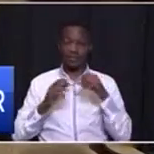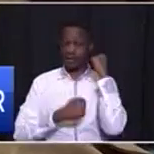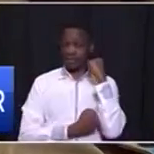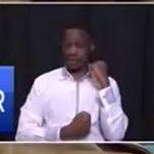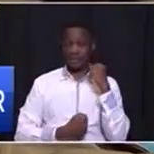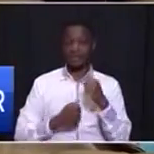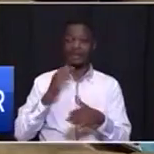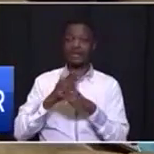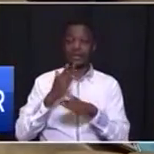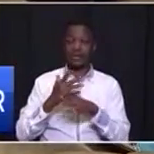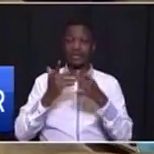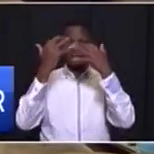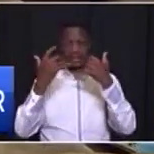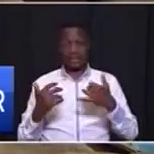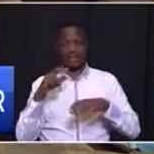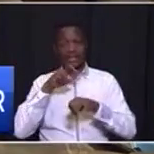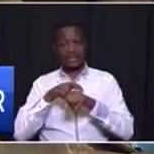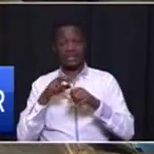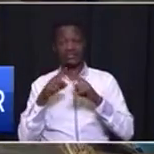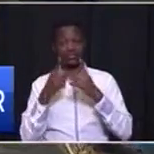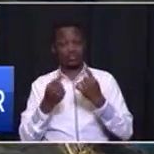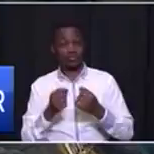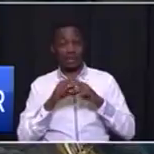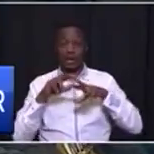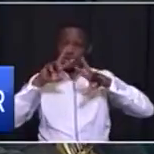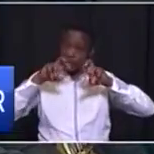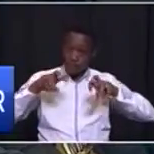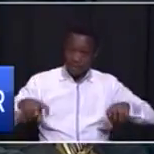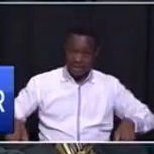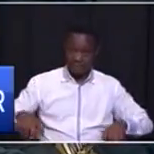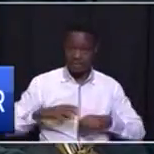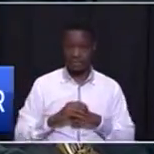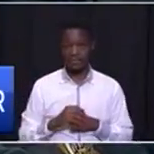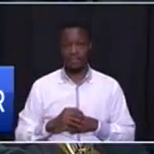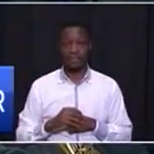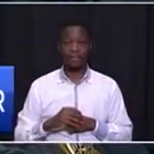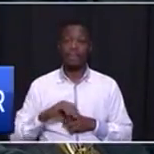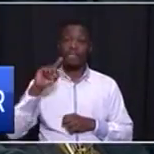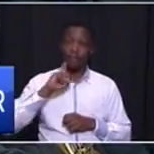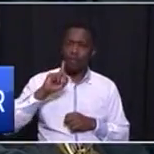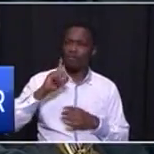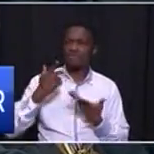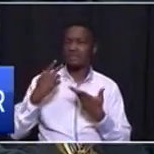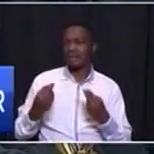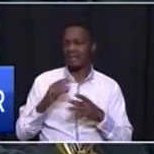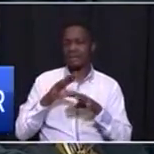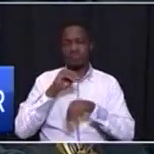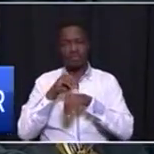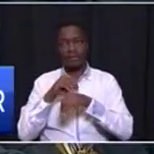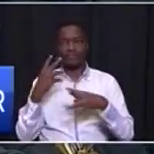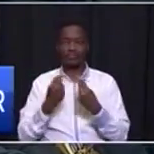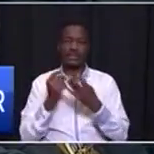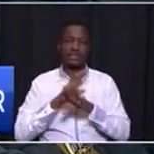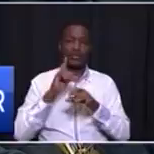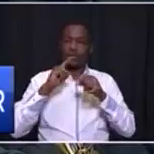that treasury needs to do around in forensic investigations we often have problems with quality issues